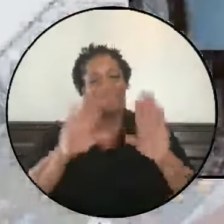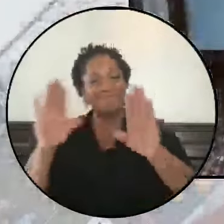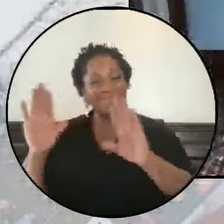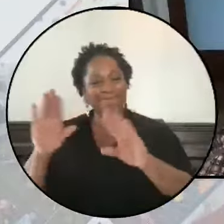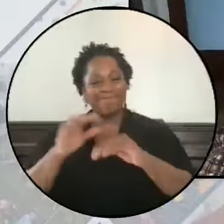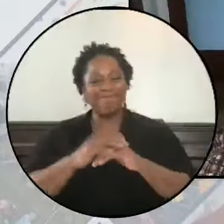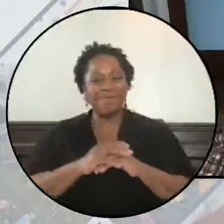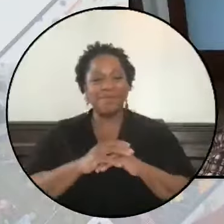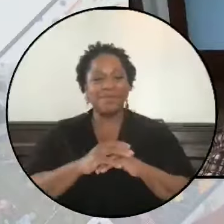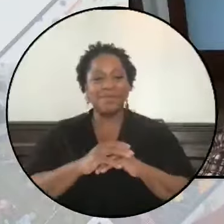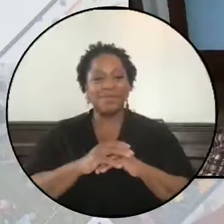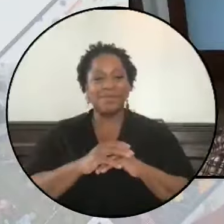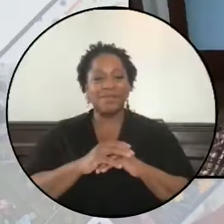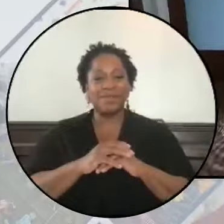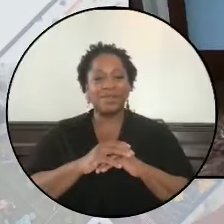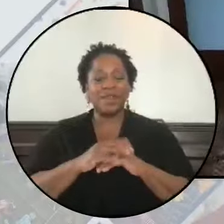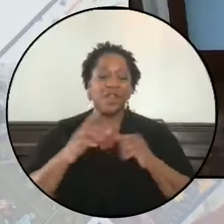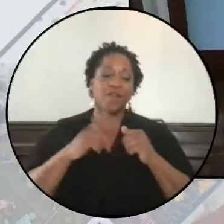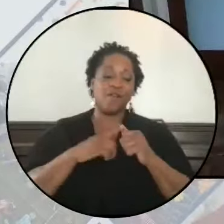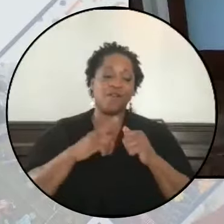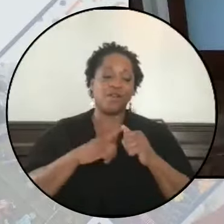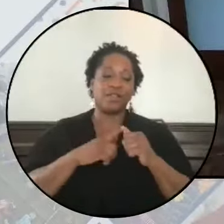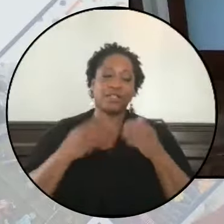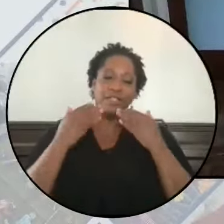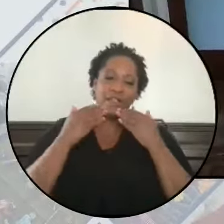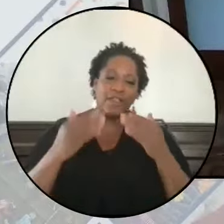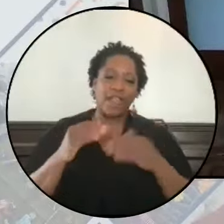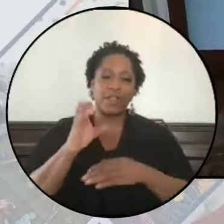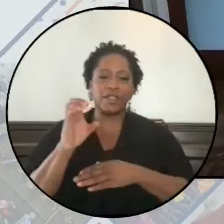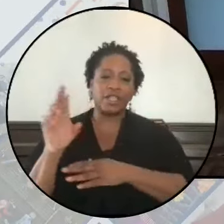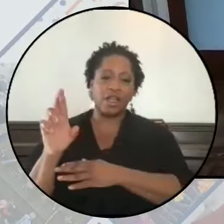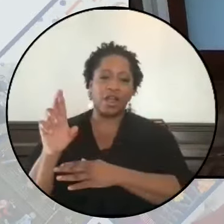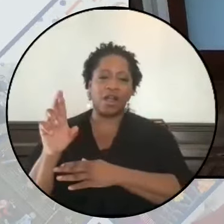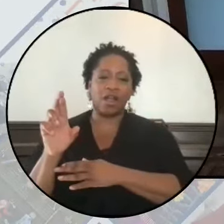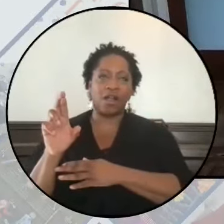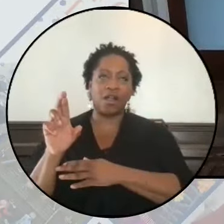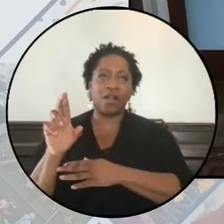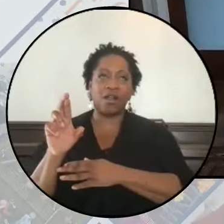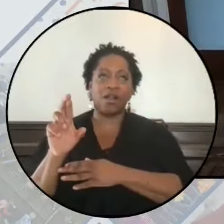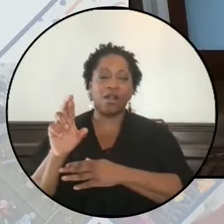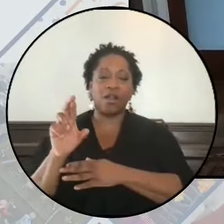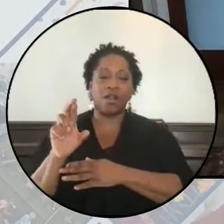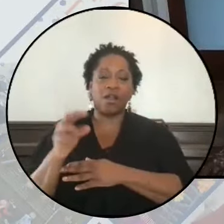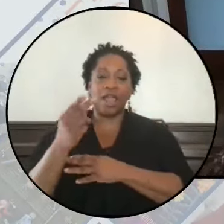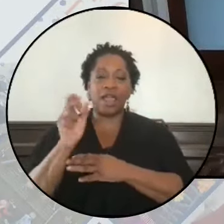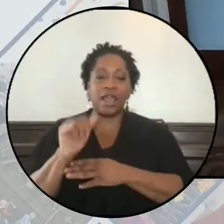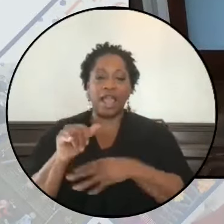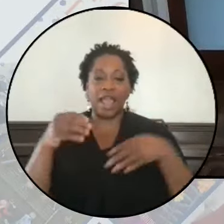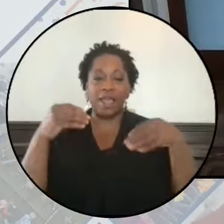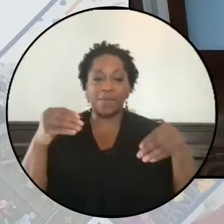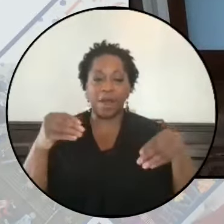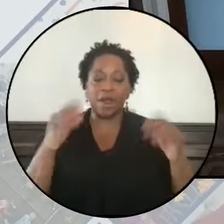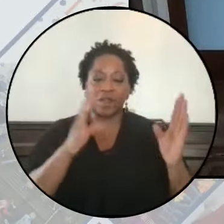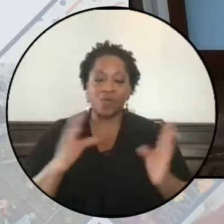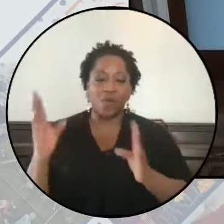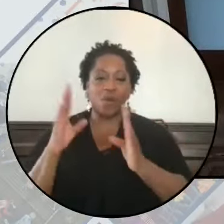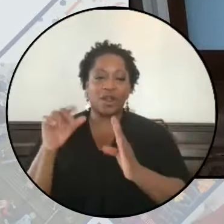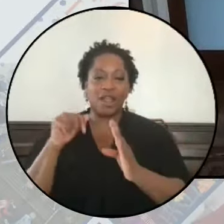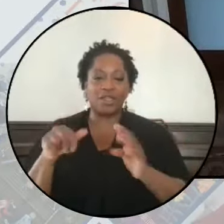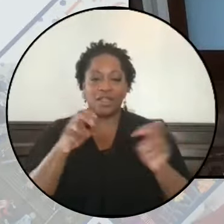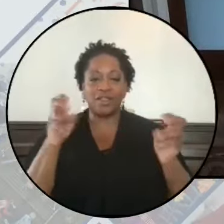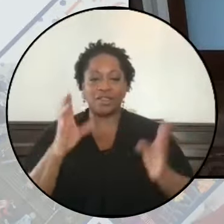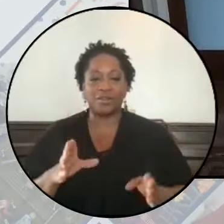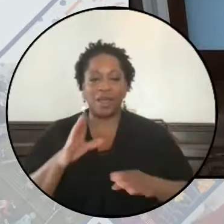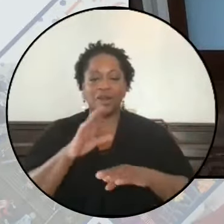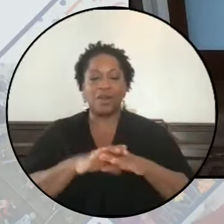And I first want to thank Critical Resistance and Haymarket for organizing this panel on